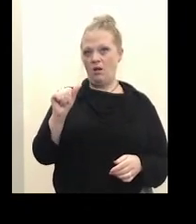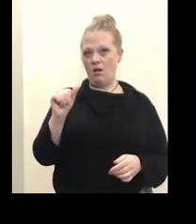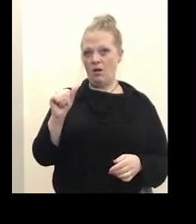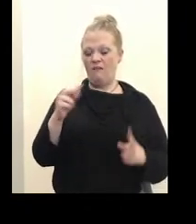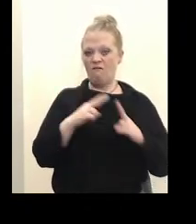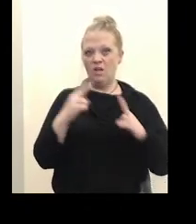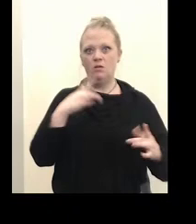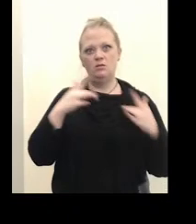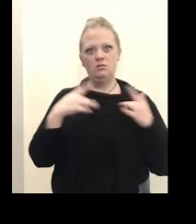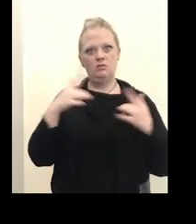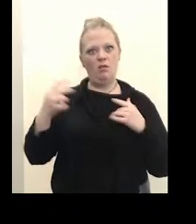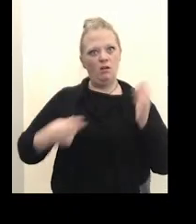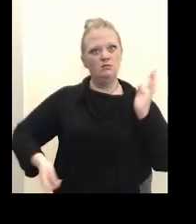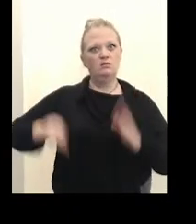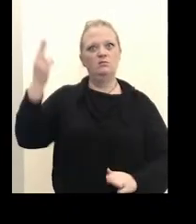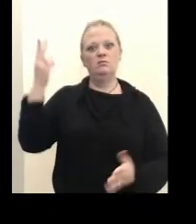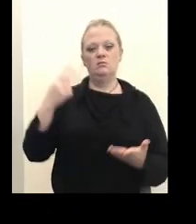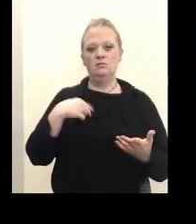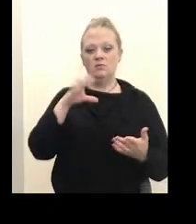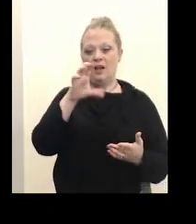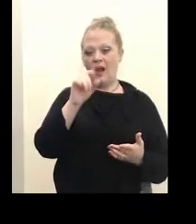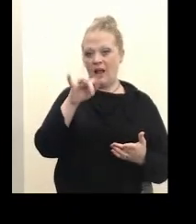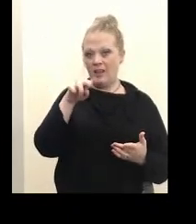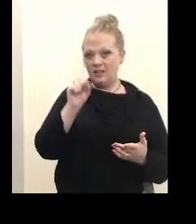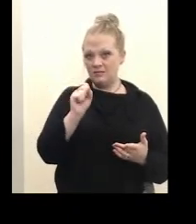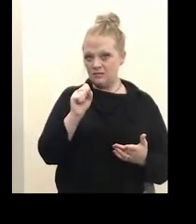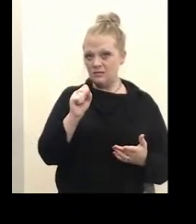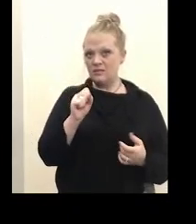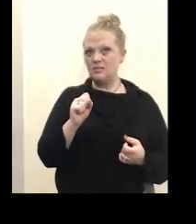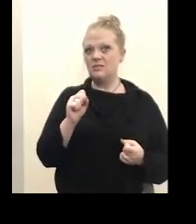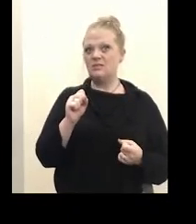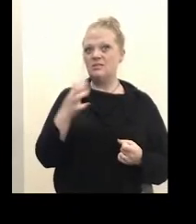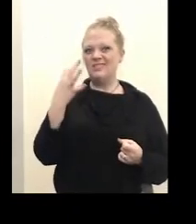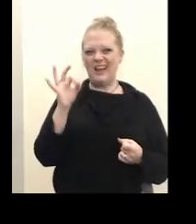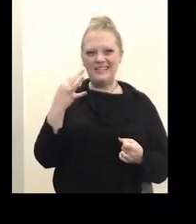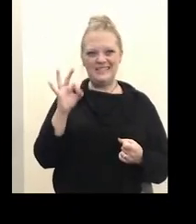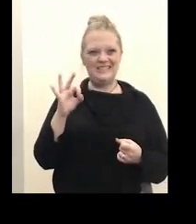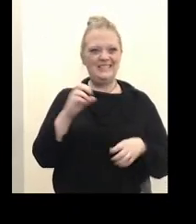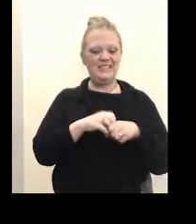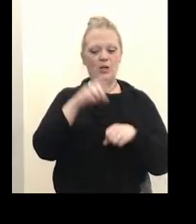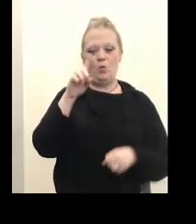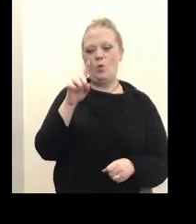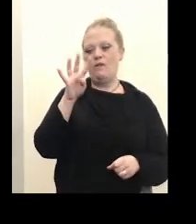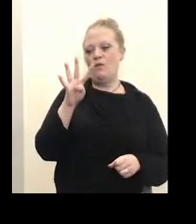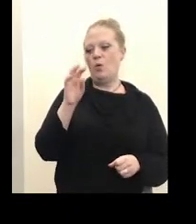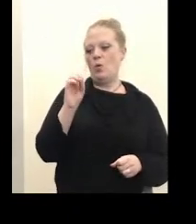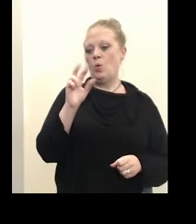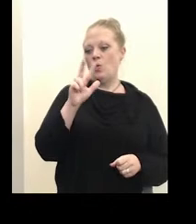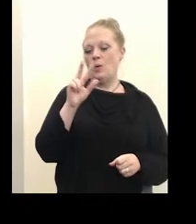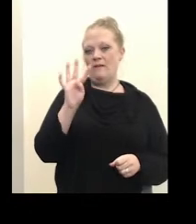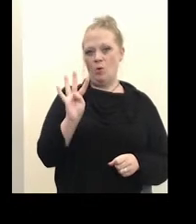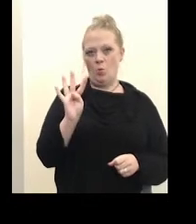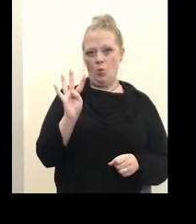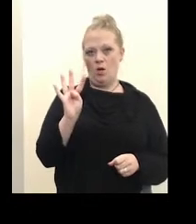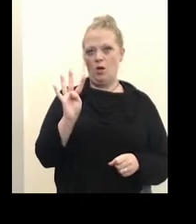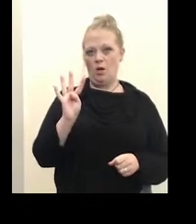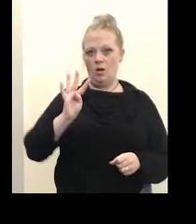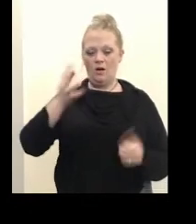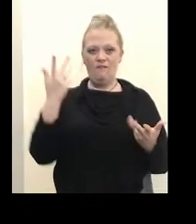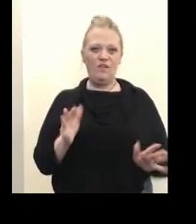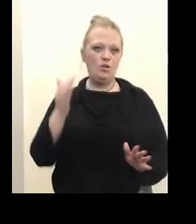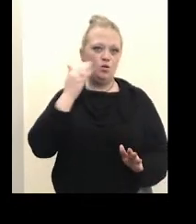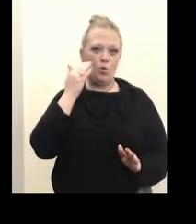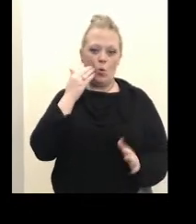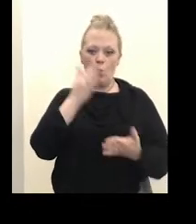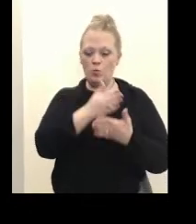that. You see Collins is up there. Uh, there were 19 cases in the 1 4 0 3 4 zip code. We do know that a portion of those